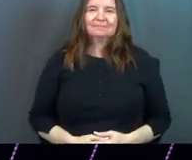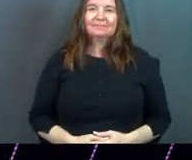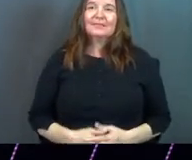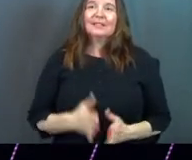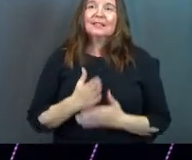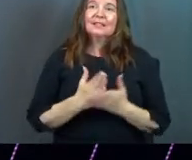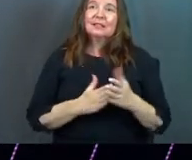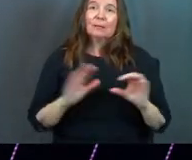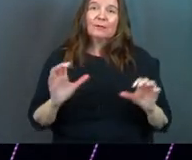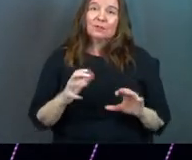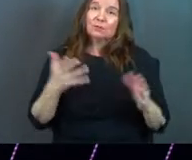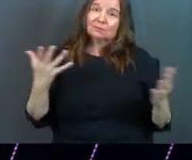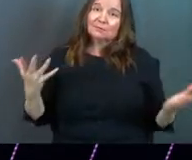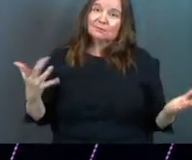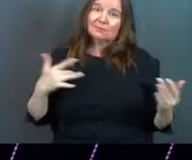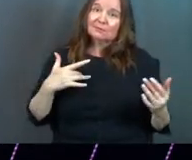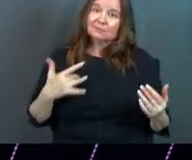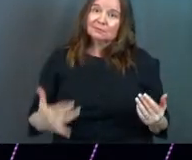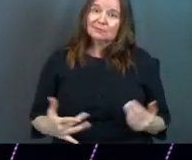Some of us do, though.